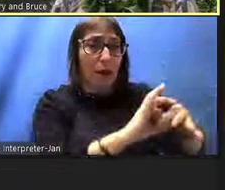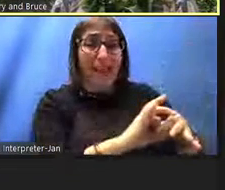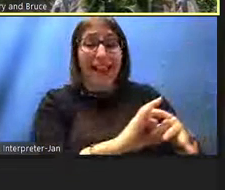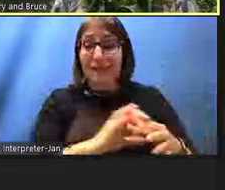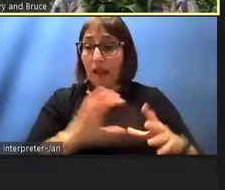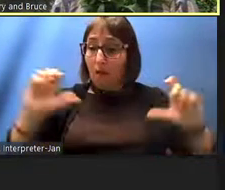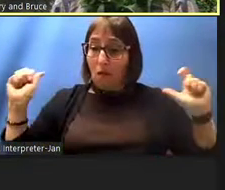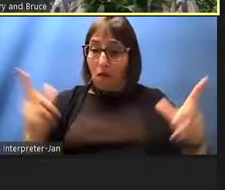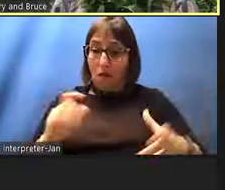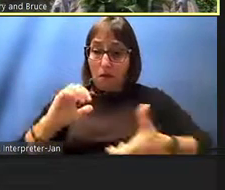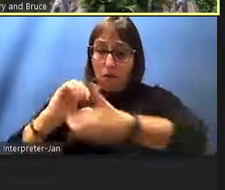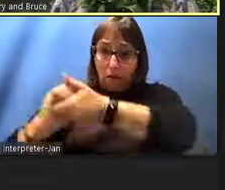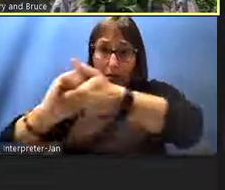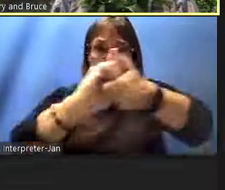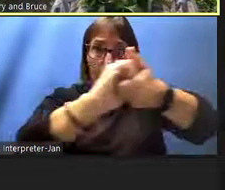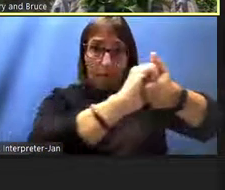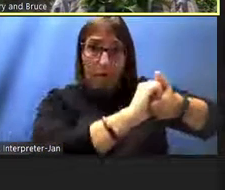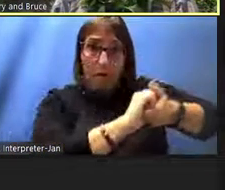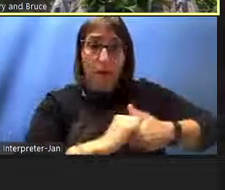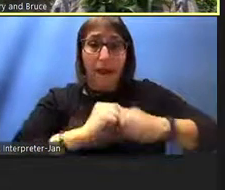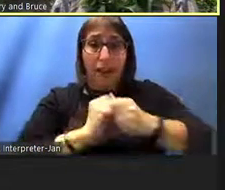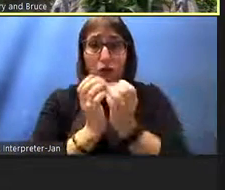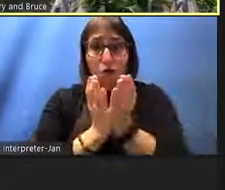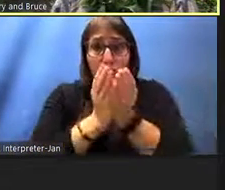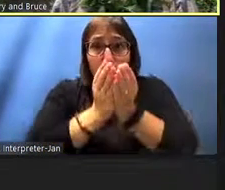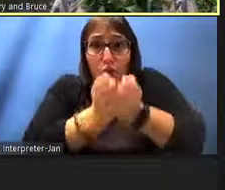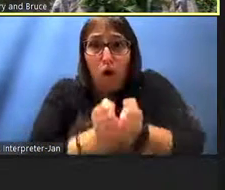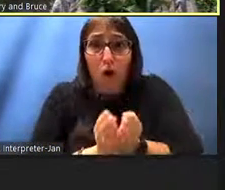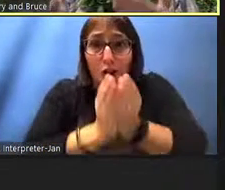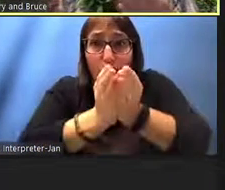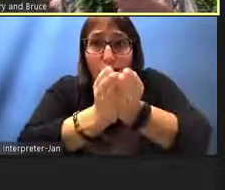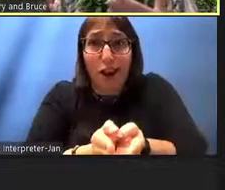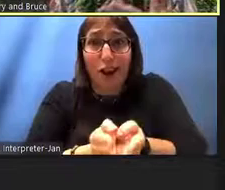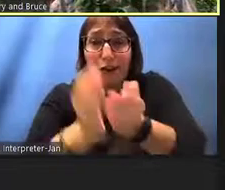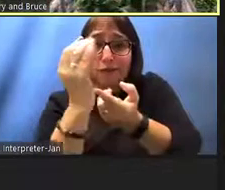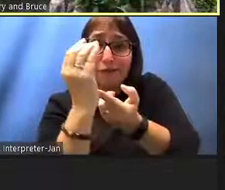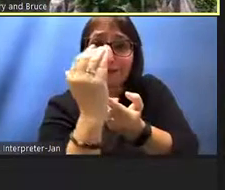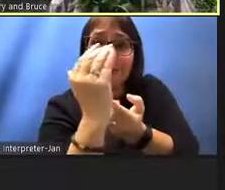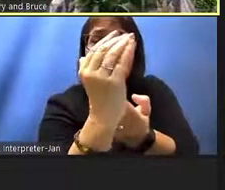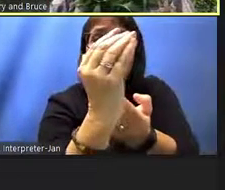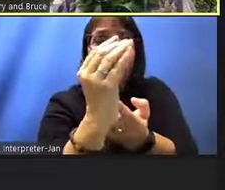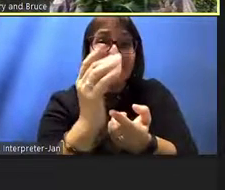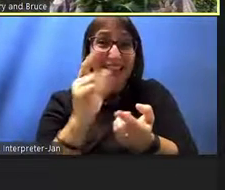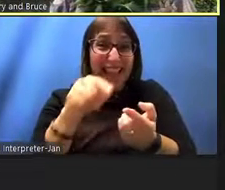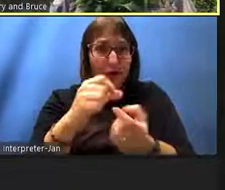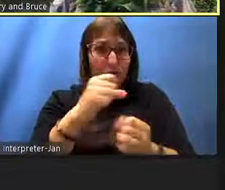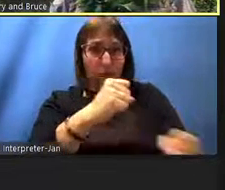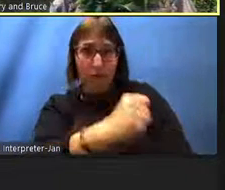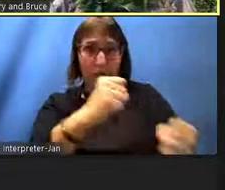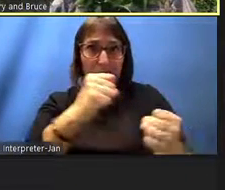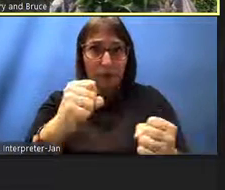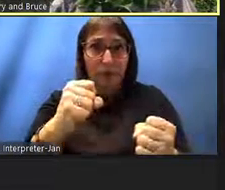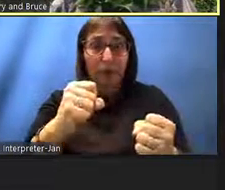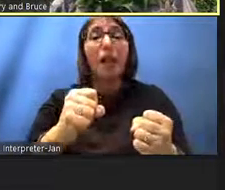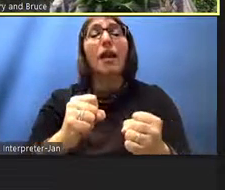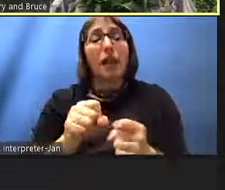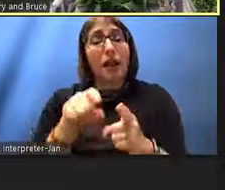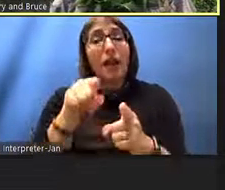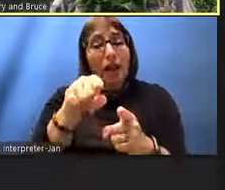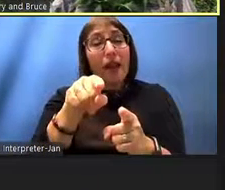role in keeping our canoe in good sailing order that we may successfully